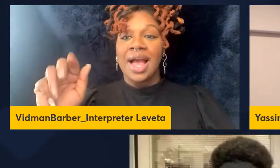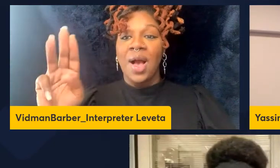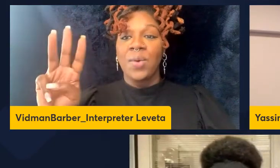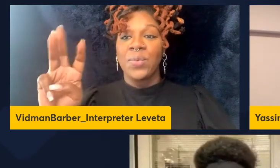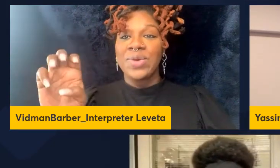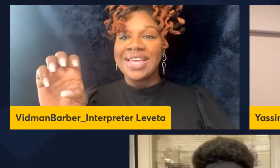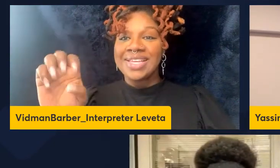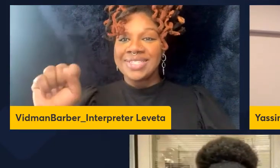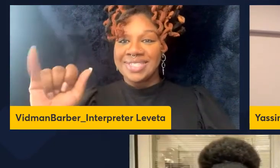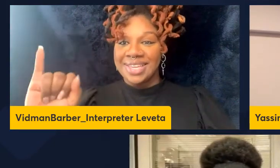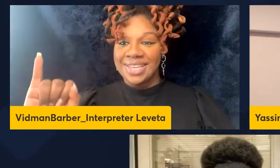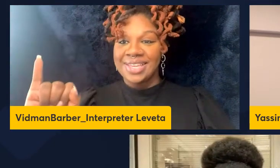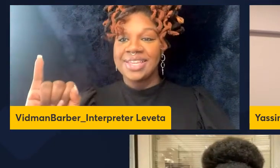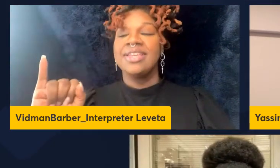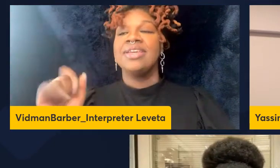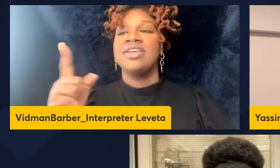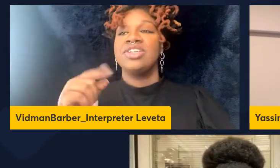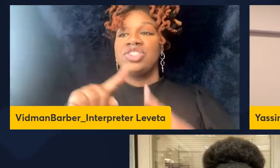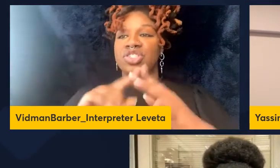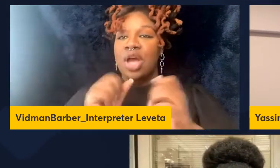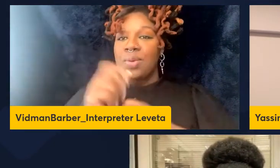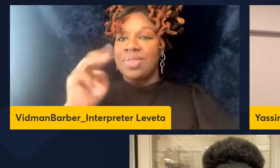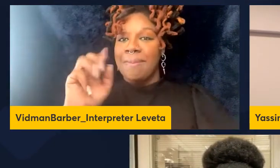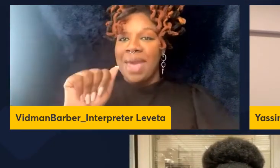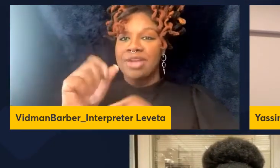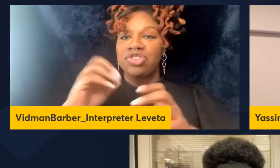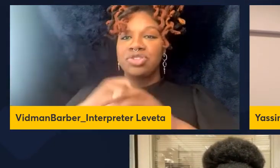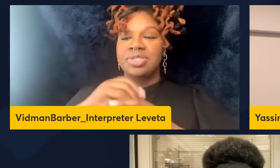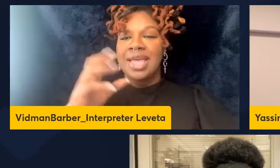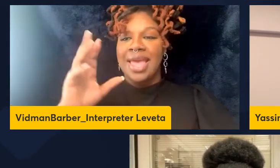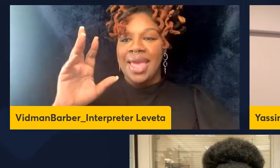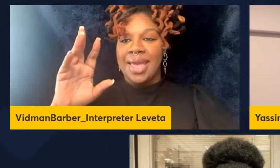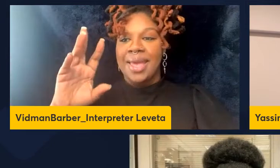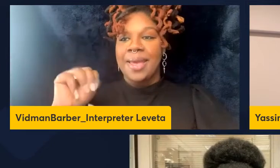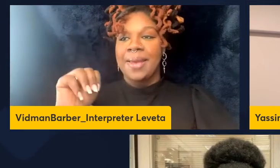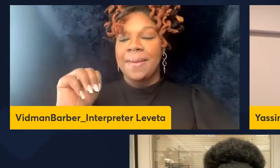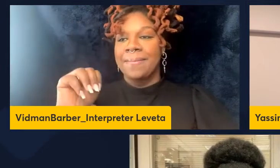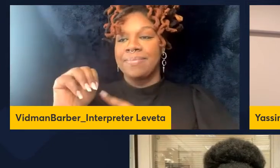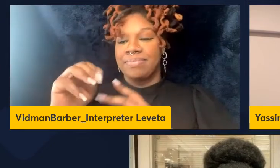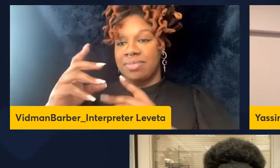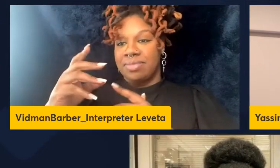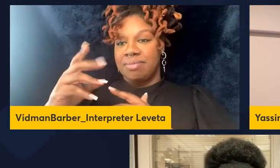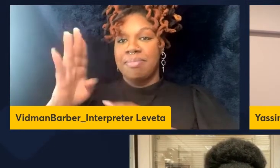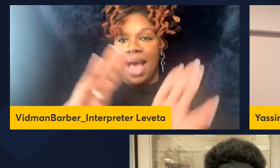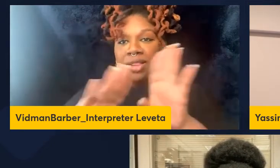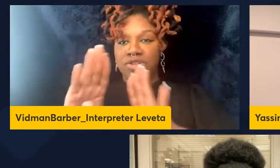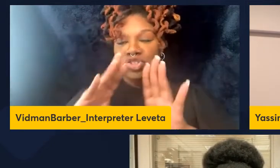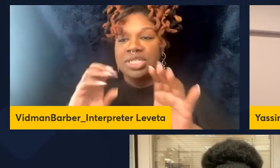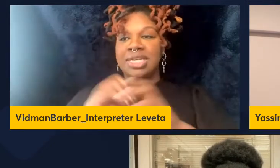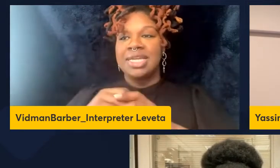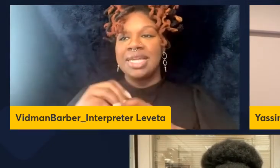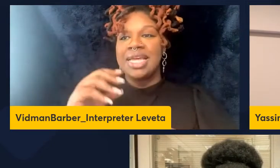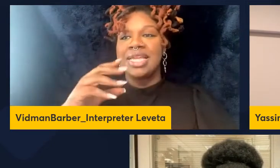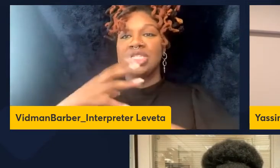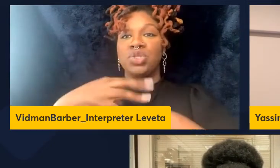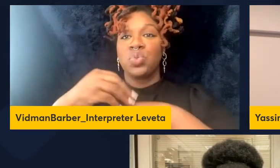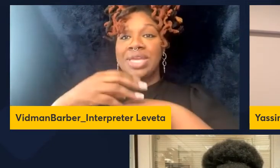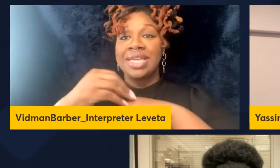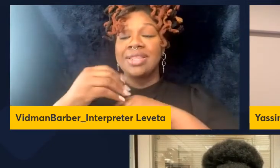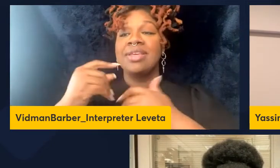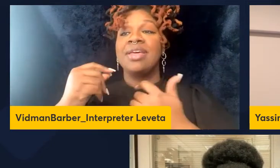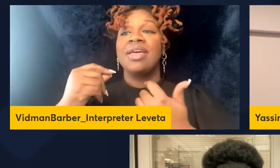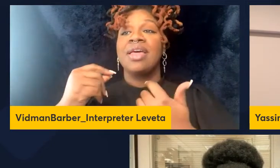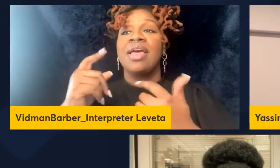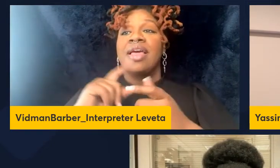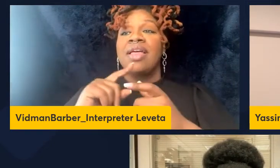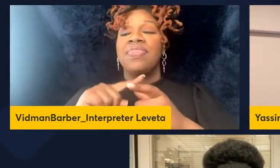her career with a master's in molecular biology from Lund University in Sweden. She went on and obtained her PhD in